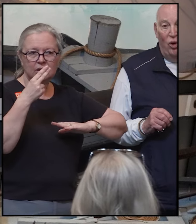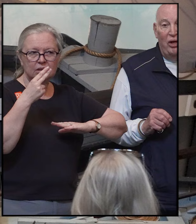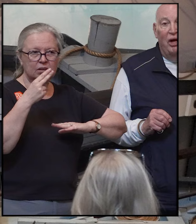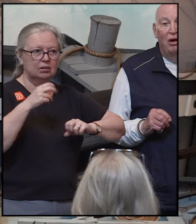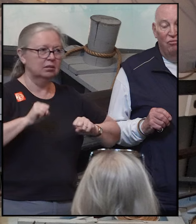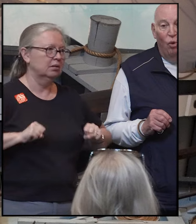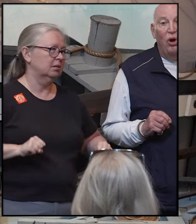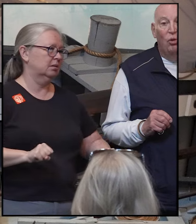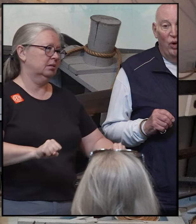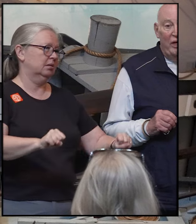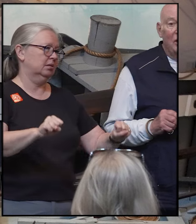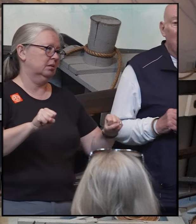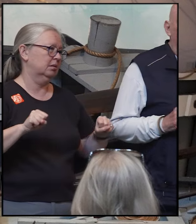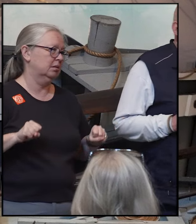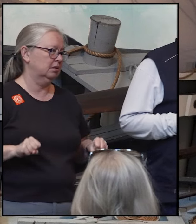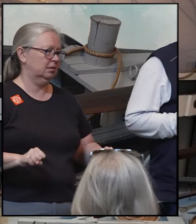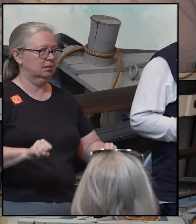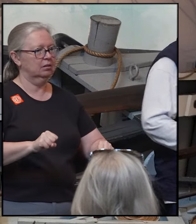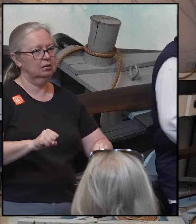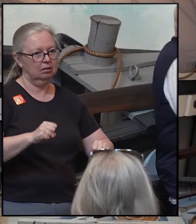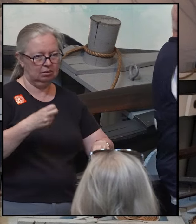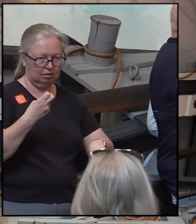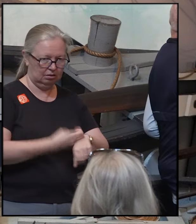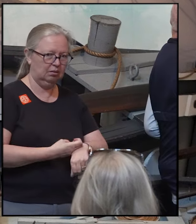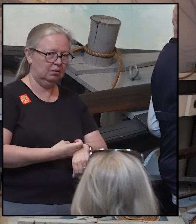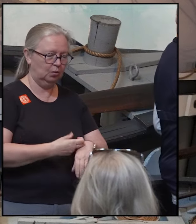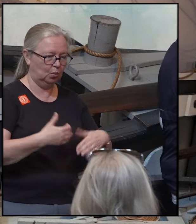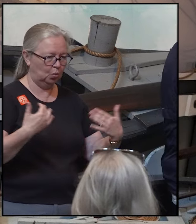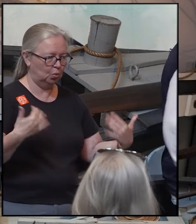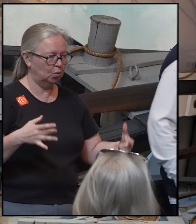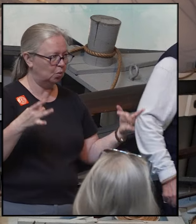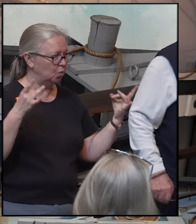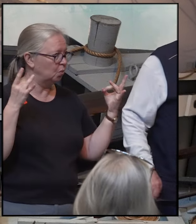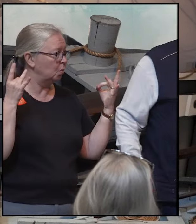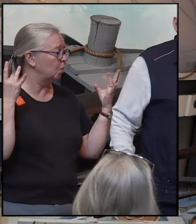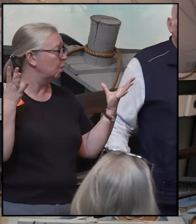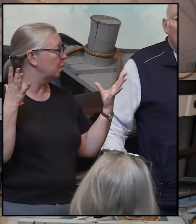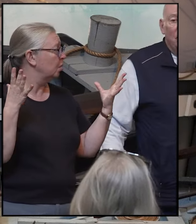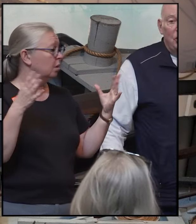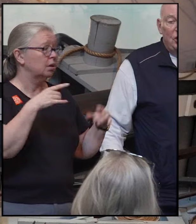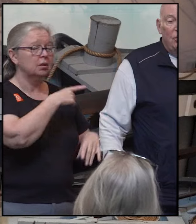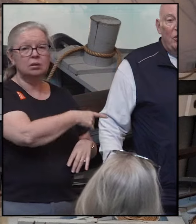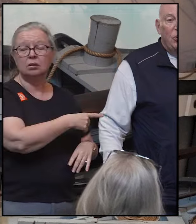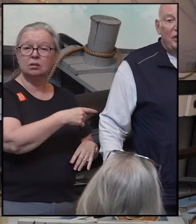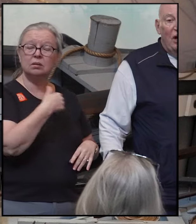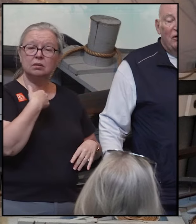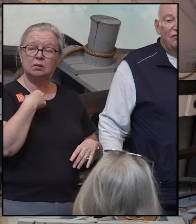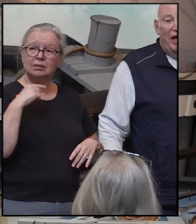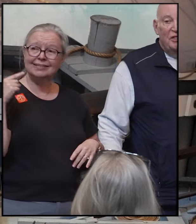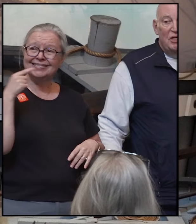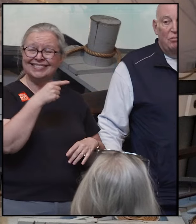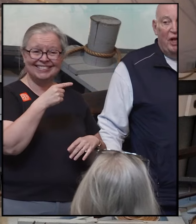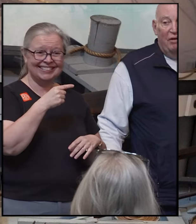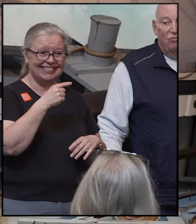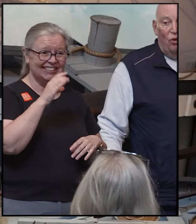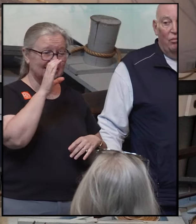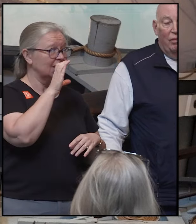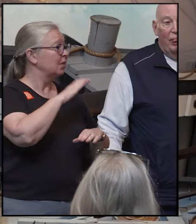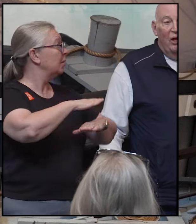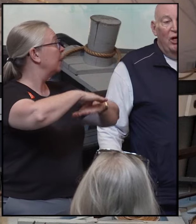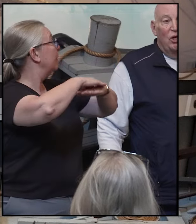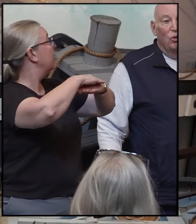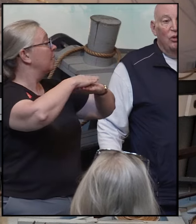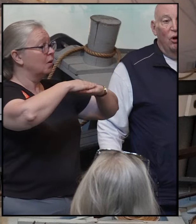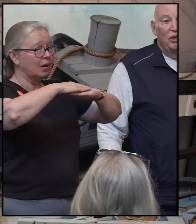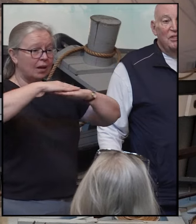not work for weak men. We're going to get the whale to the mother ship and put down a flensing platform.